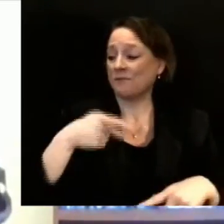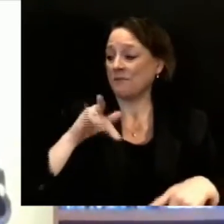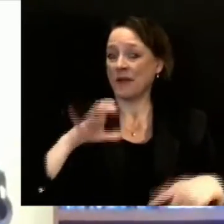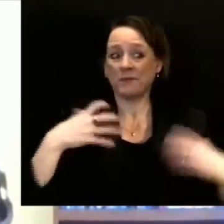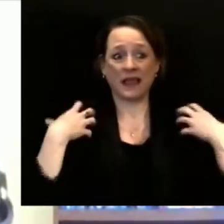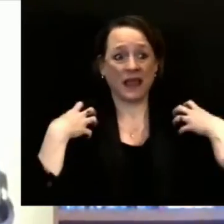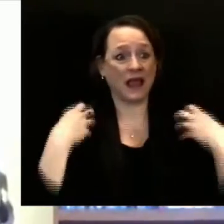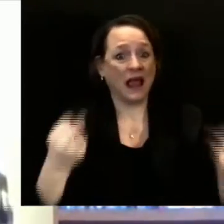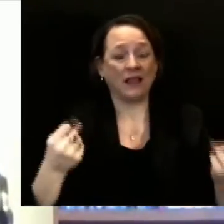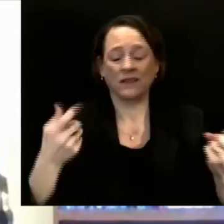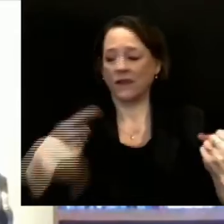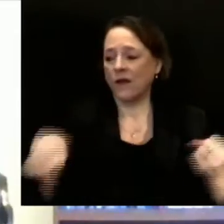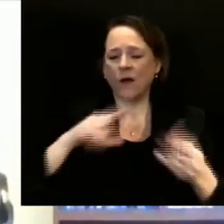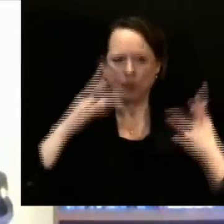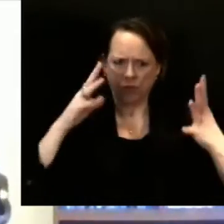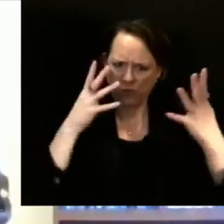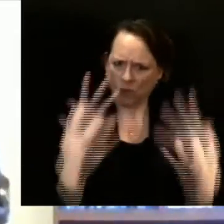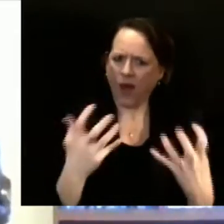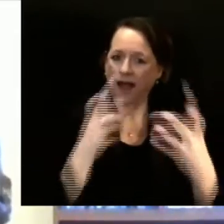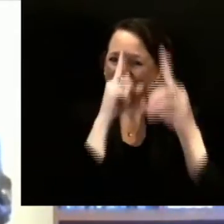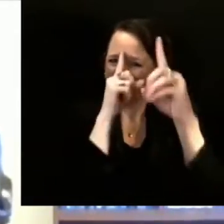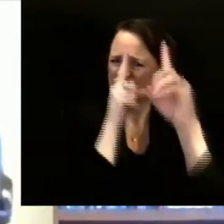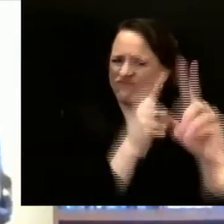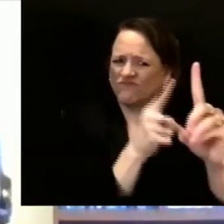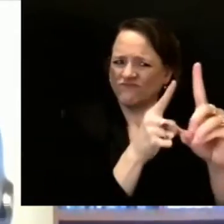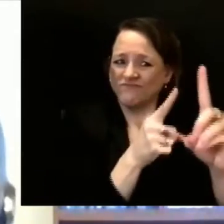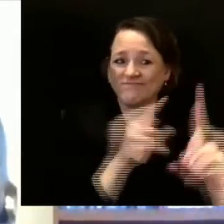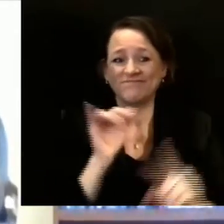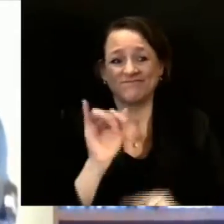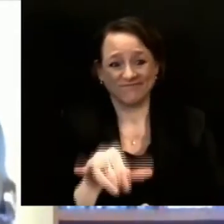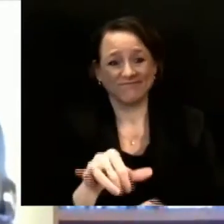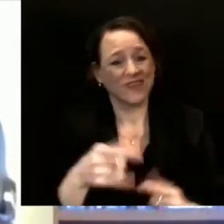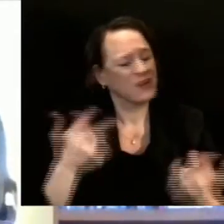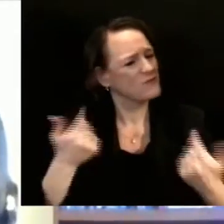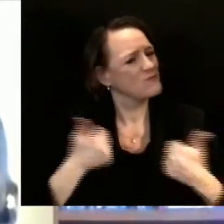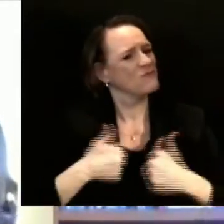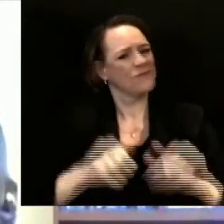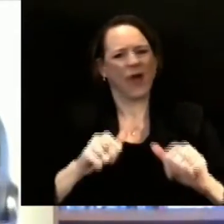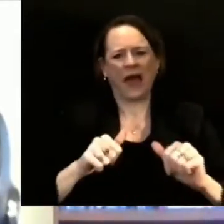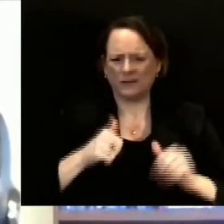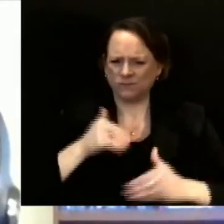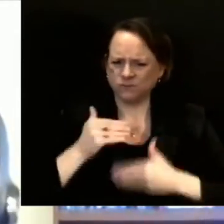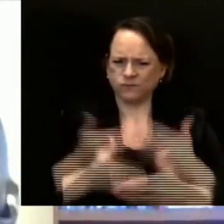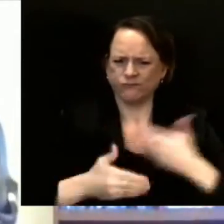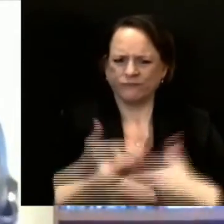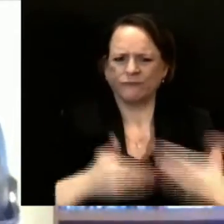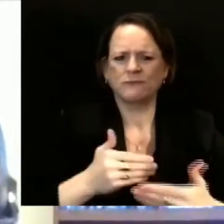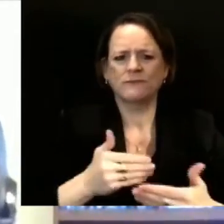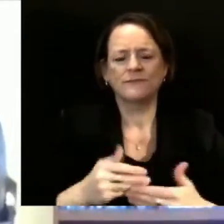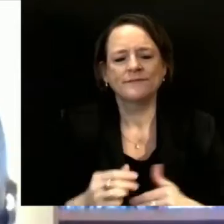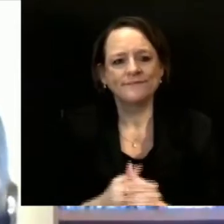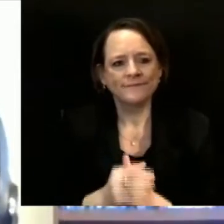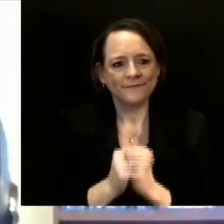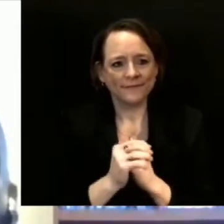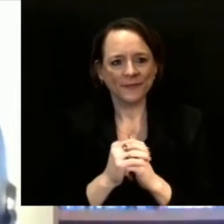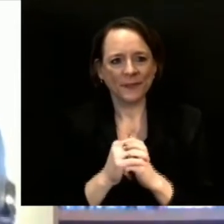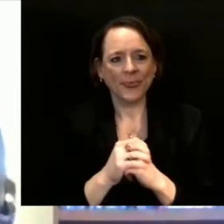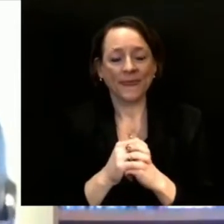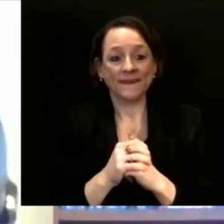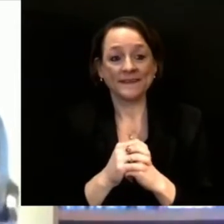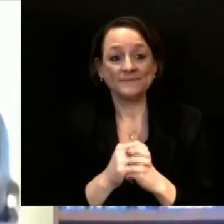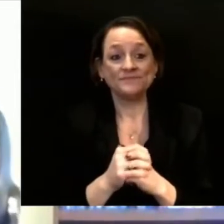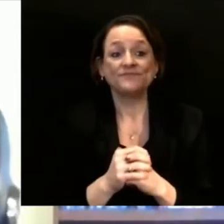We know this is urgent. We are adding another 1,301